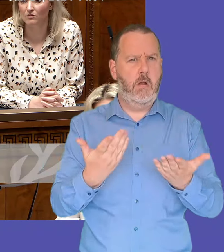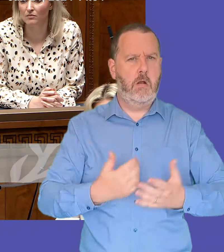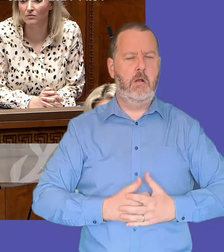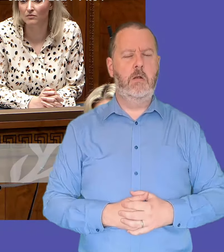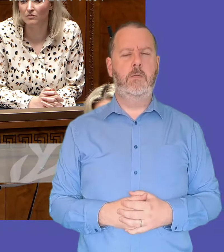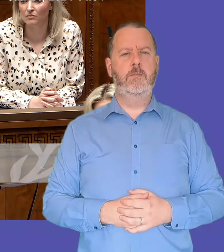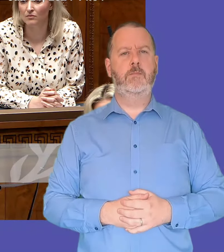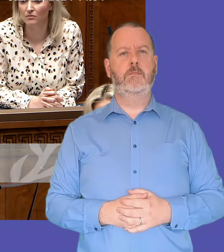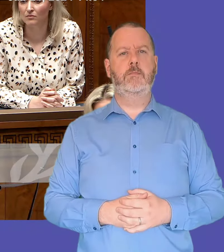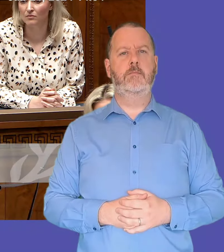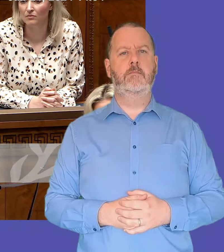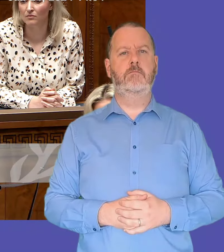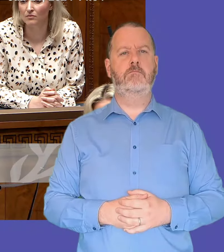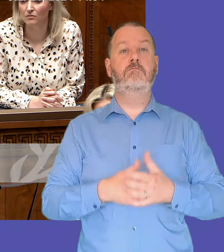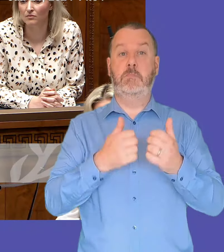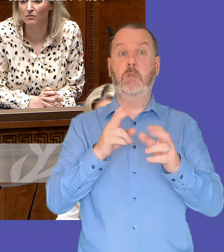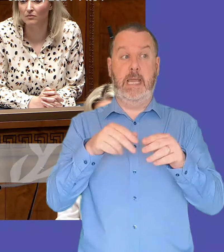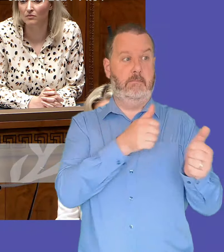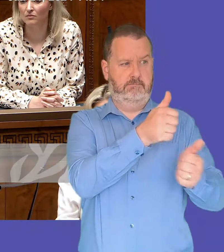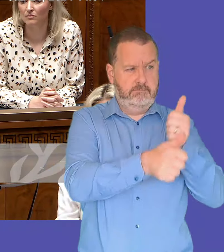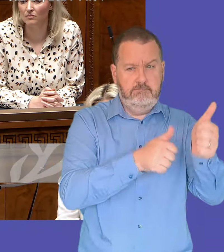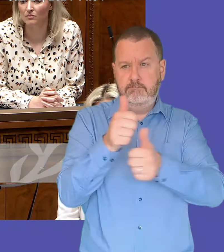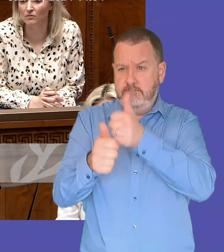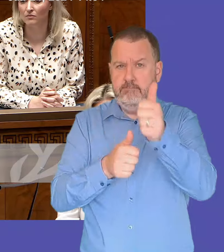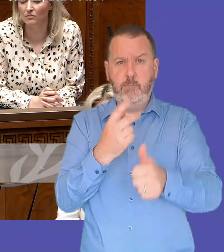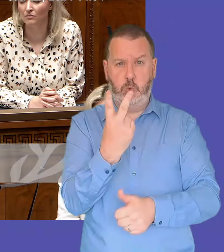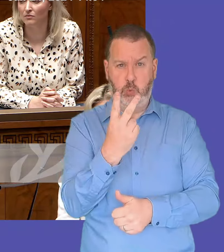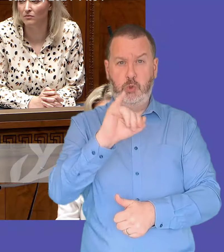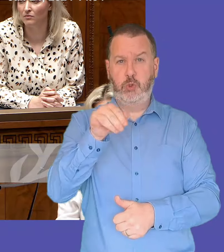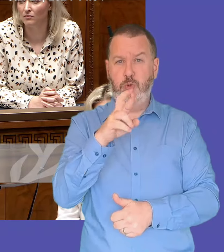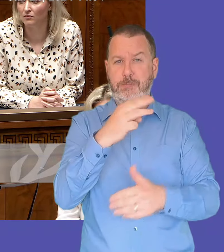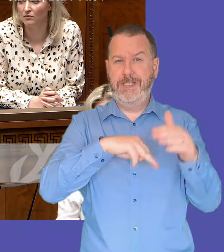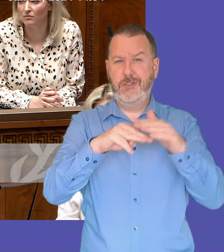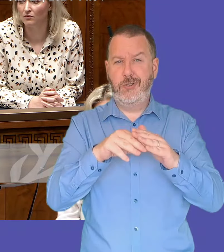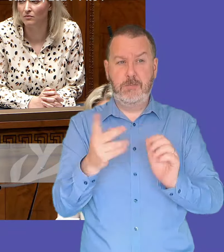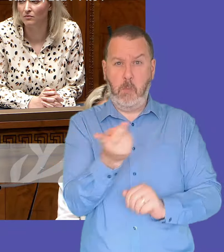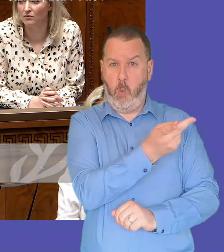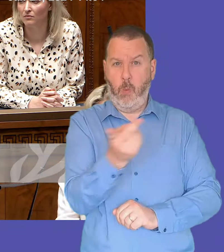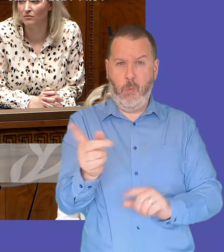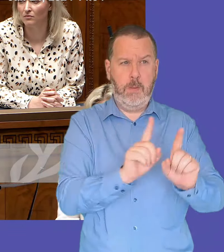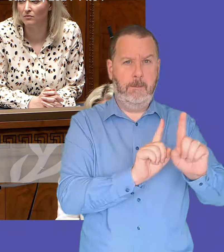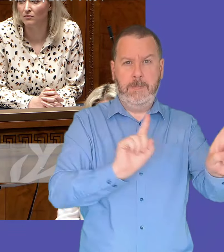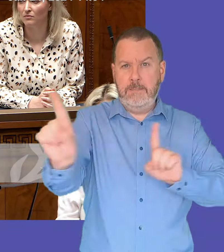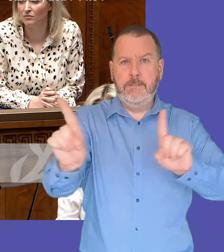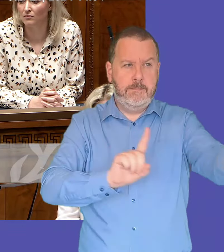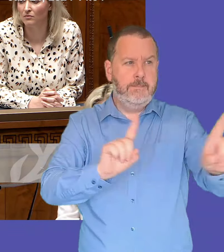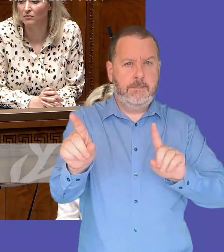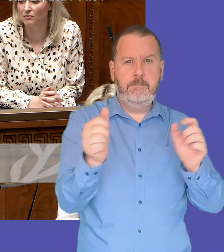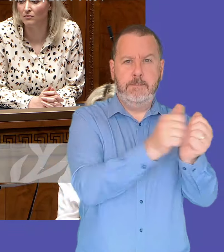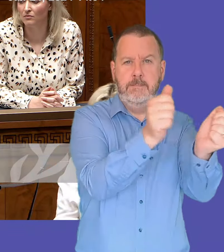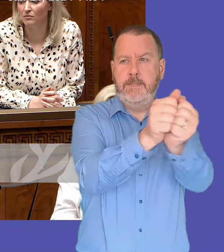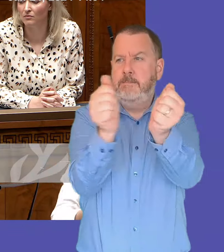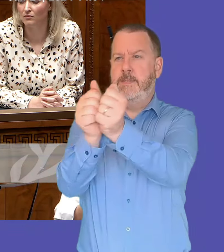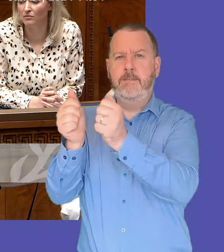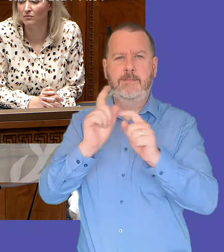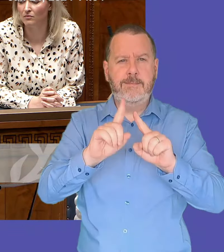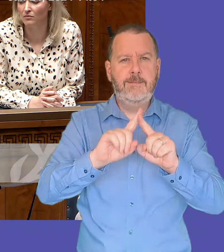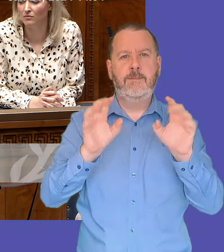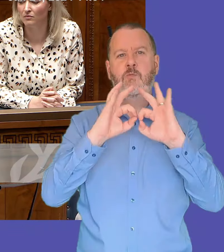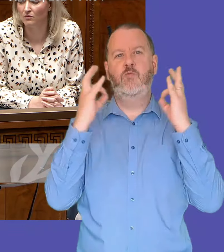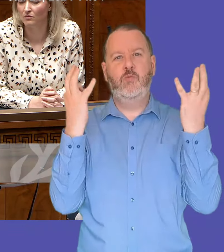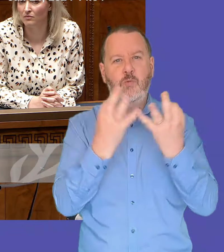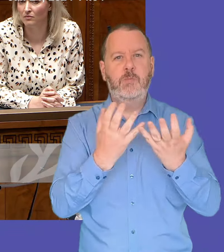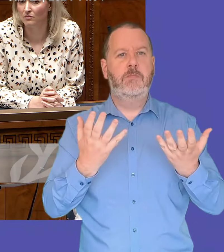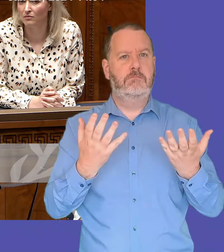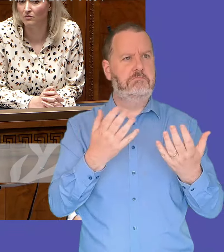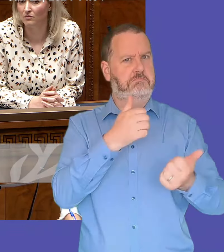junior ministers um can be credited with the fact that they are out in the ground they are making so many groups they are you know looking at the very excellent work